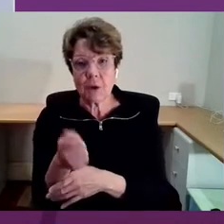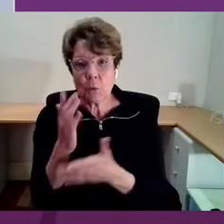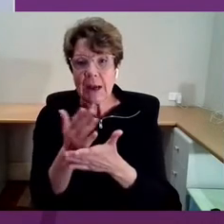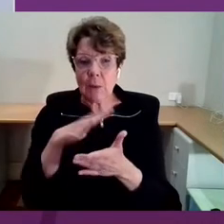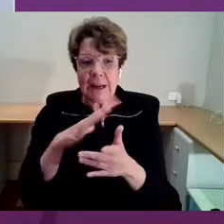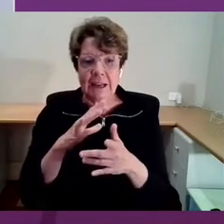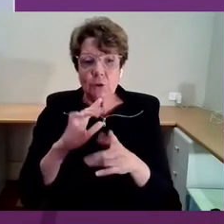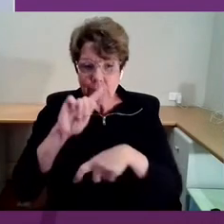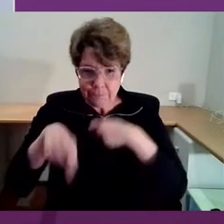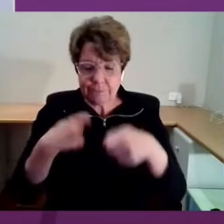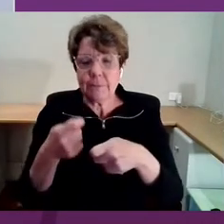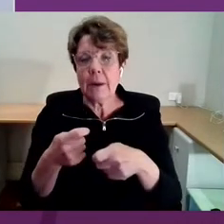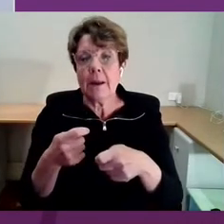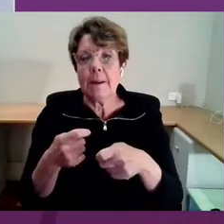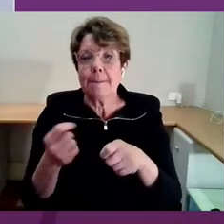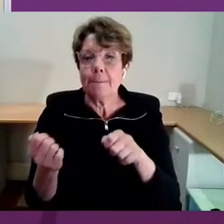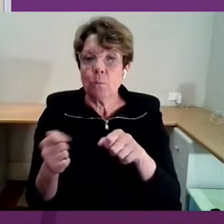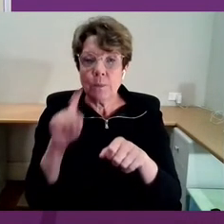change people's lives?